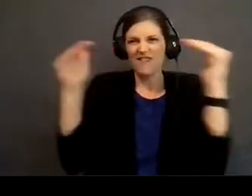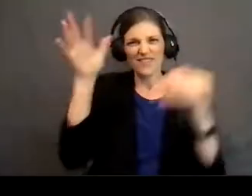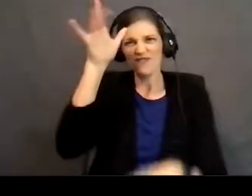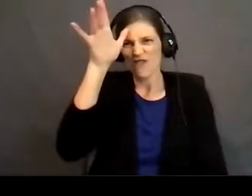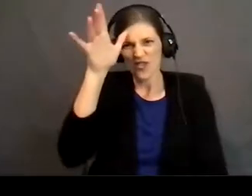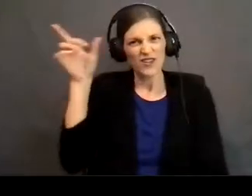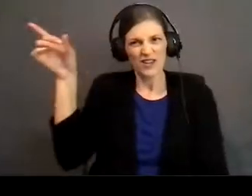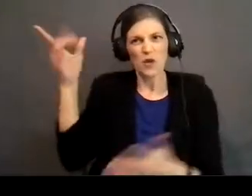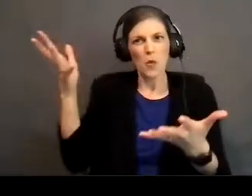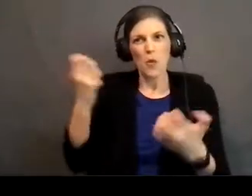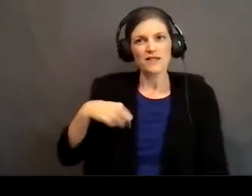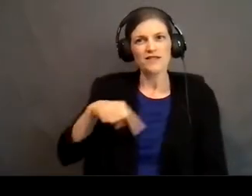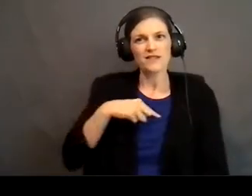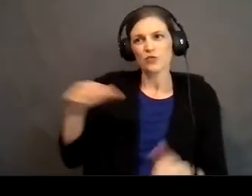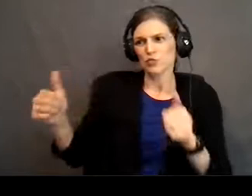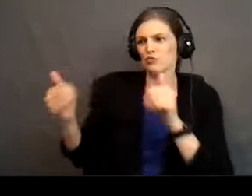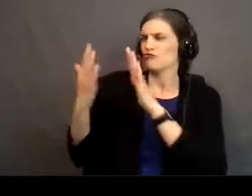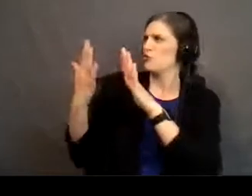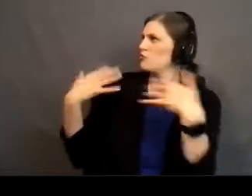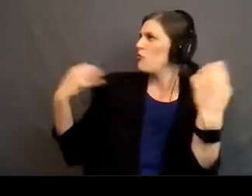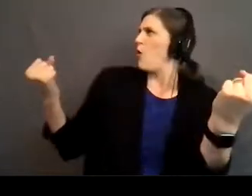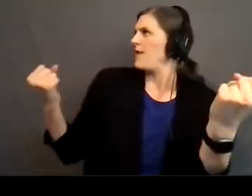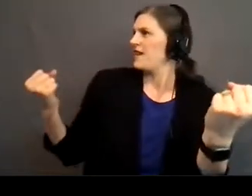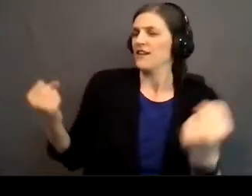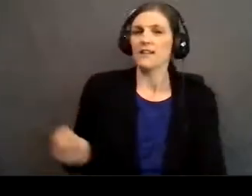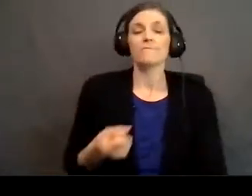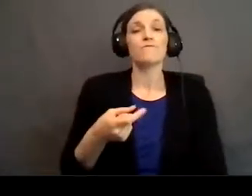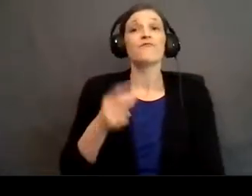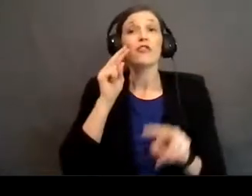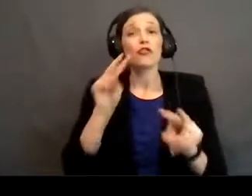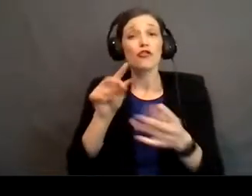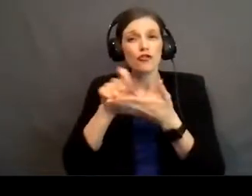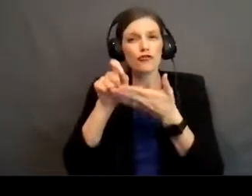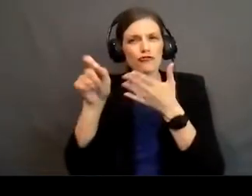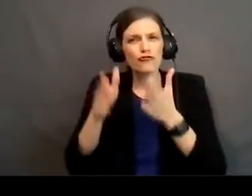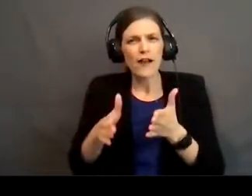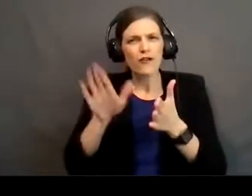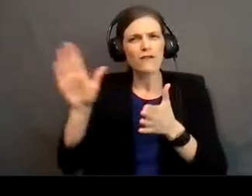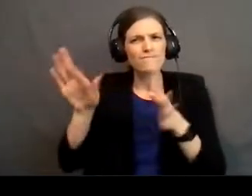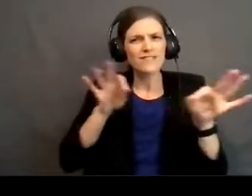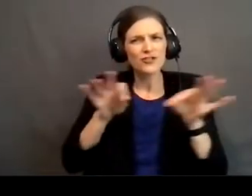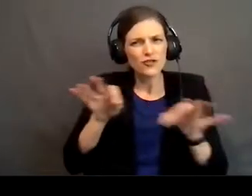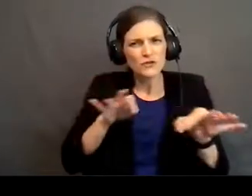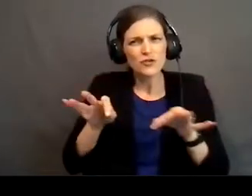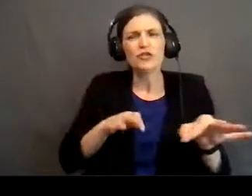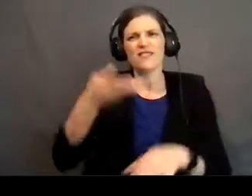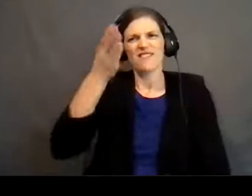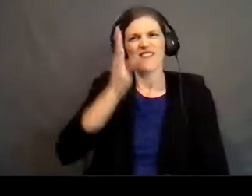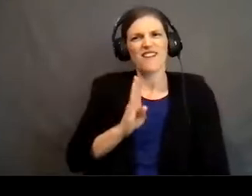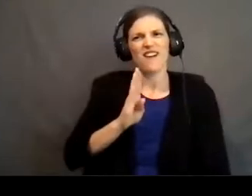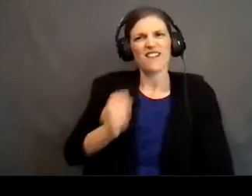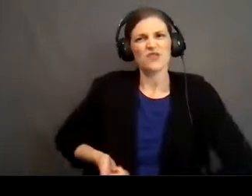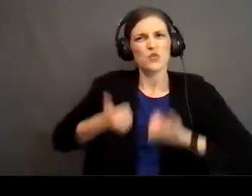come boldly before Him. And look at how the writer of Hebrews describes God's dwelling place.